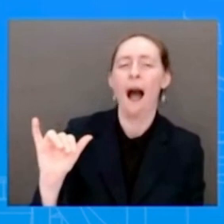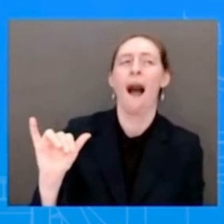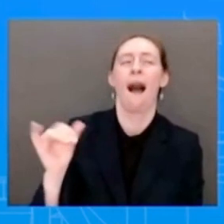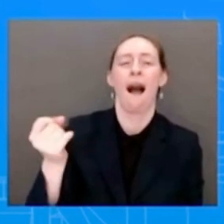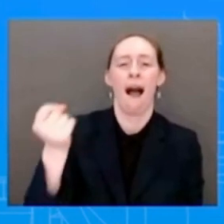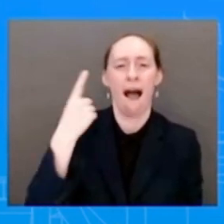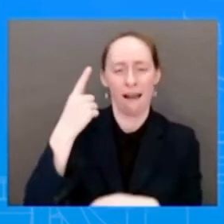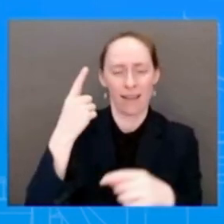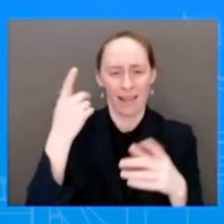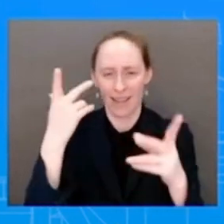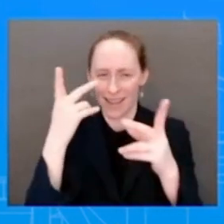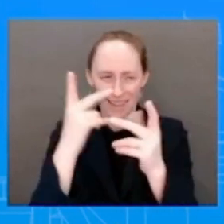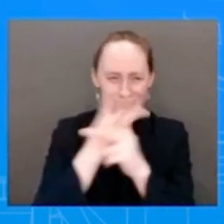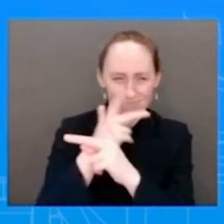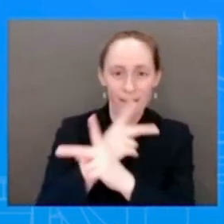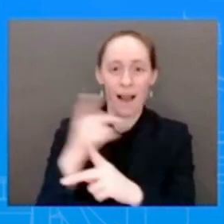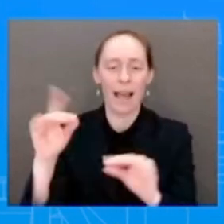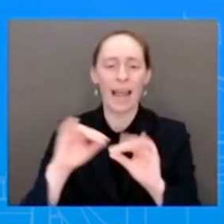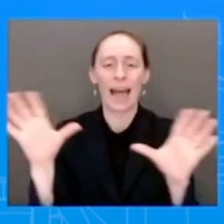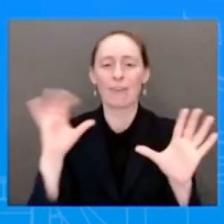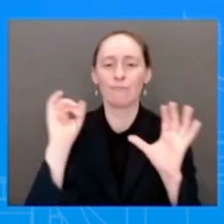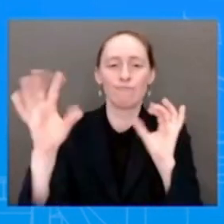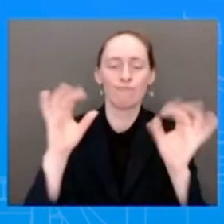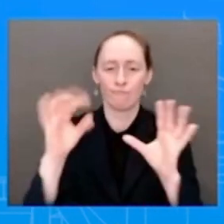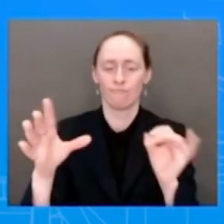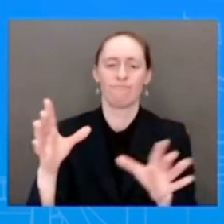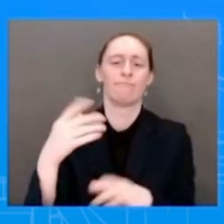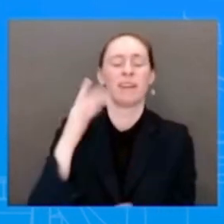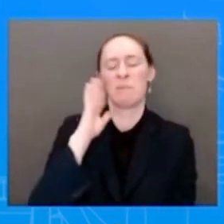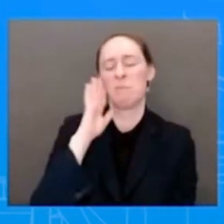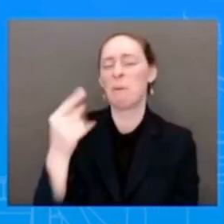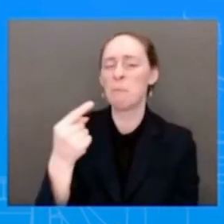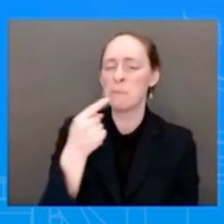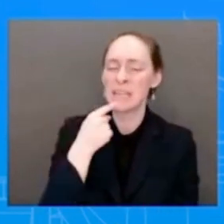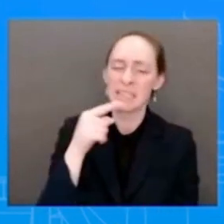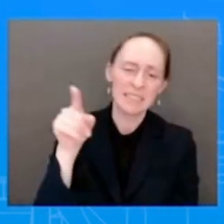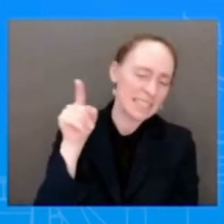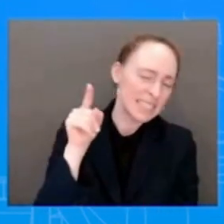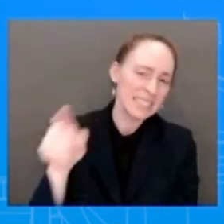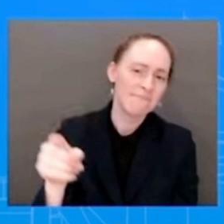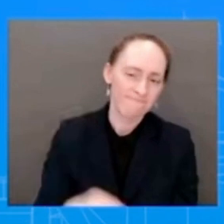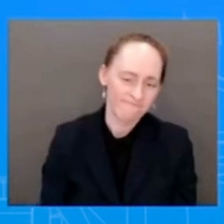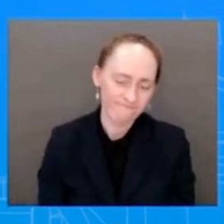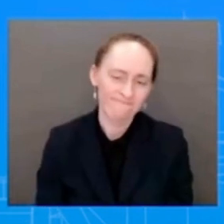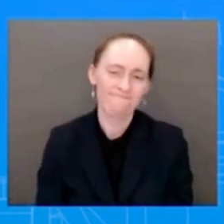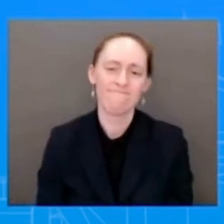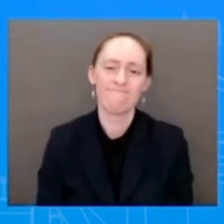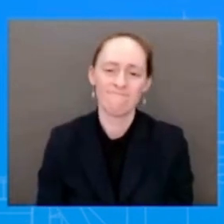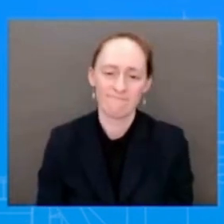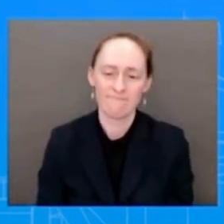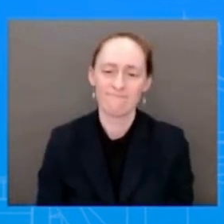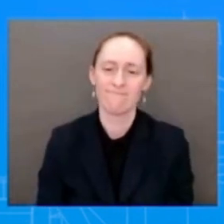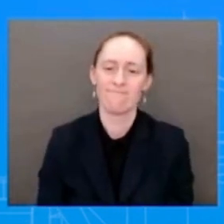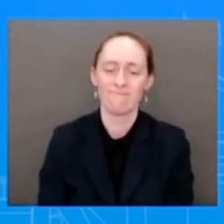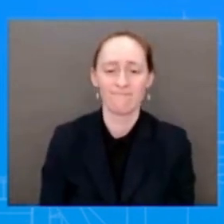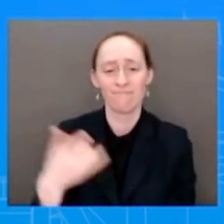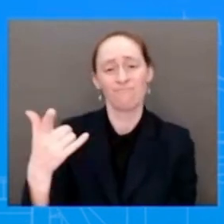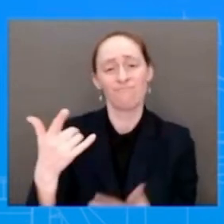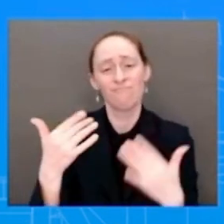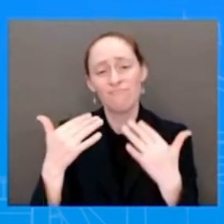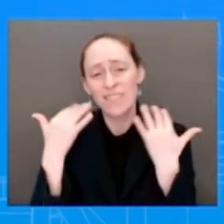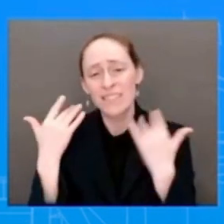we will miss Brian very much. We miss his kindness, his intelligence, and just, again, just being an